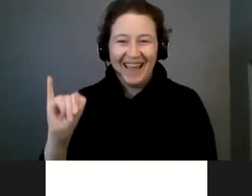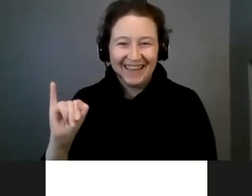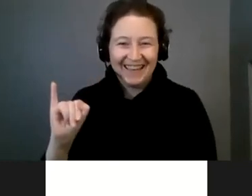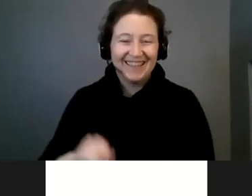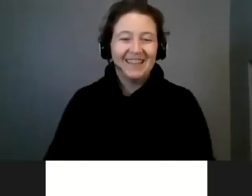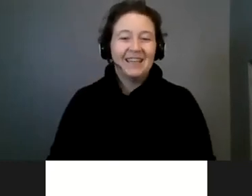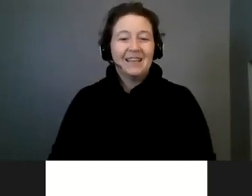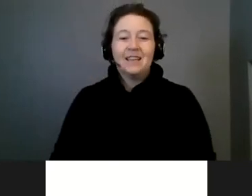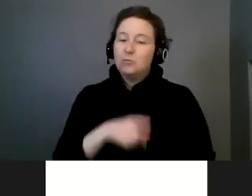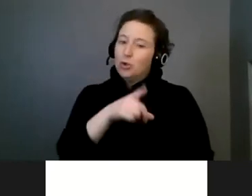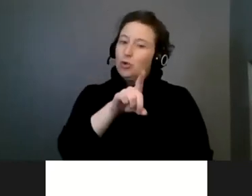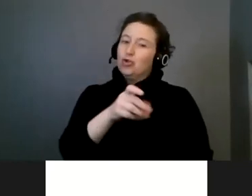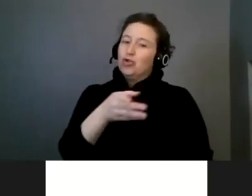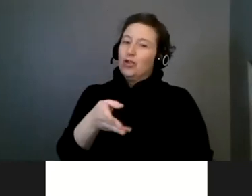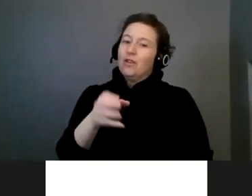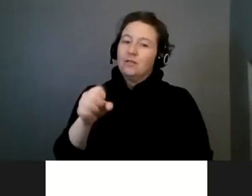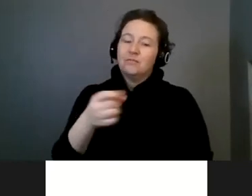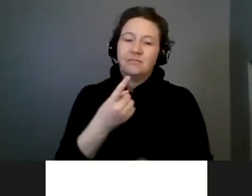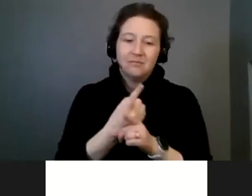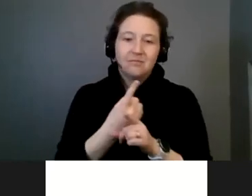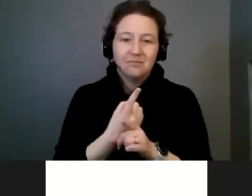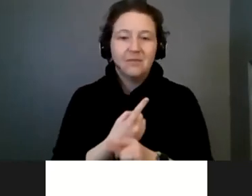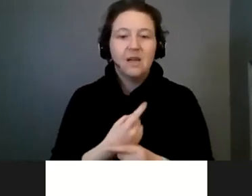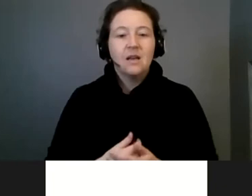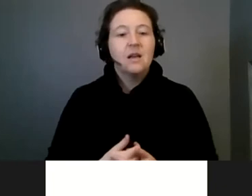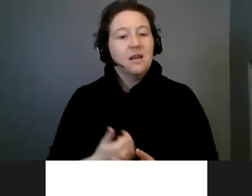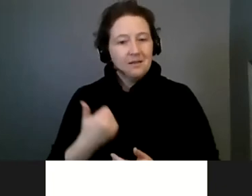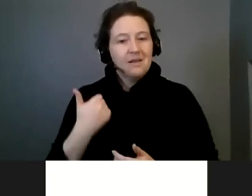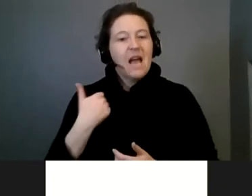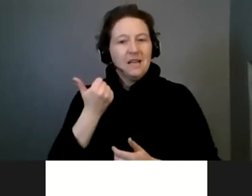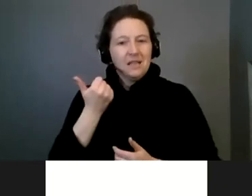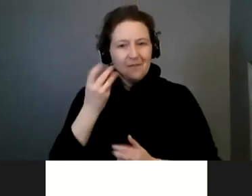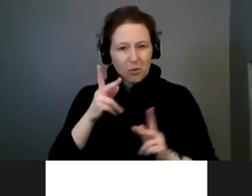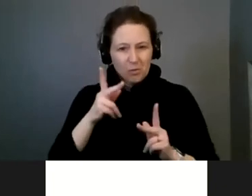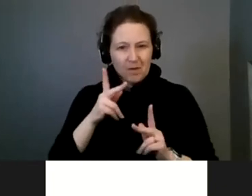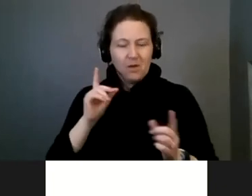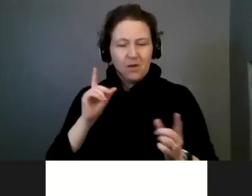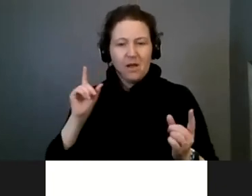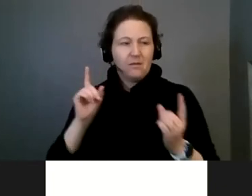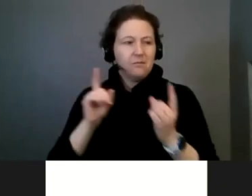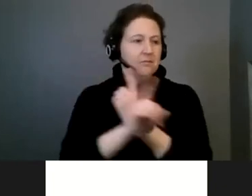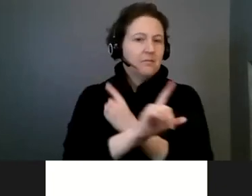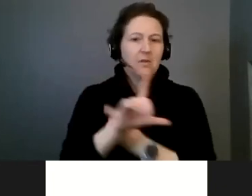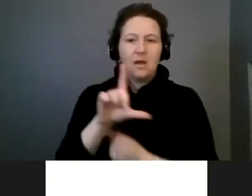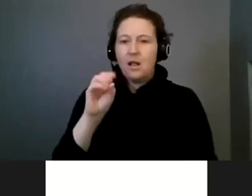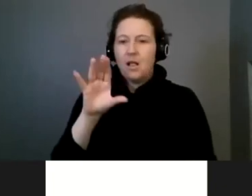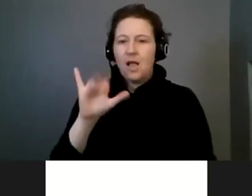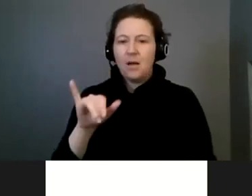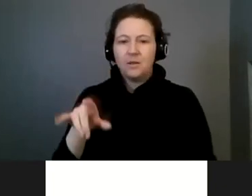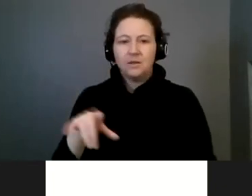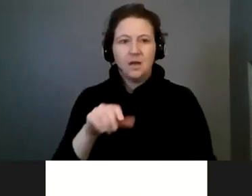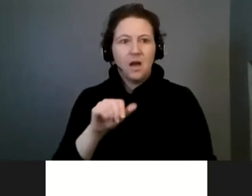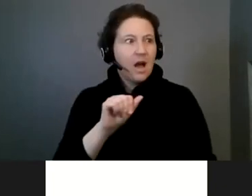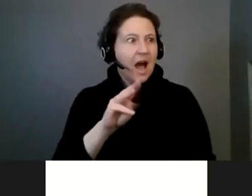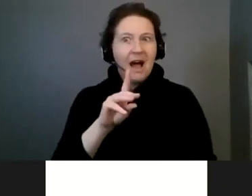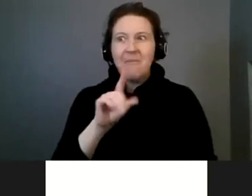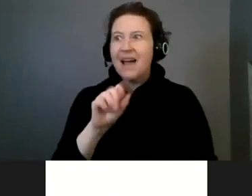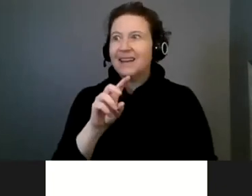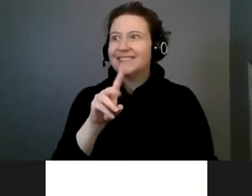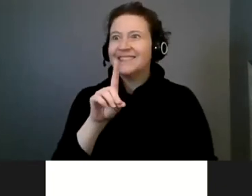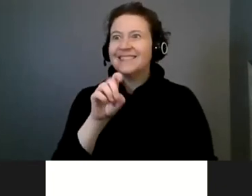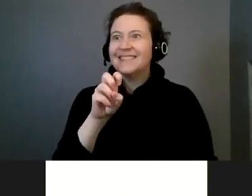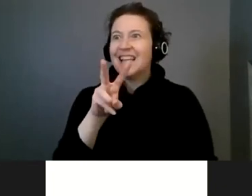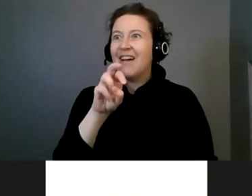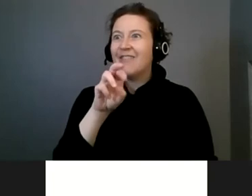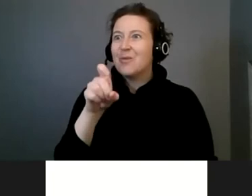And you should be. I had a couple of people that I walked by in the lobby that said, Amanda Devereaux is here. Oh,